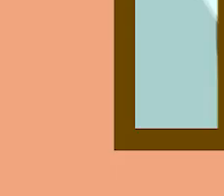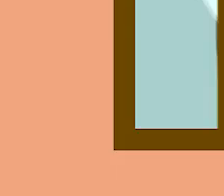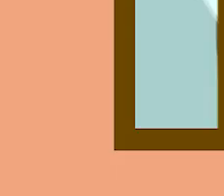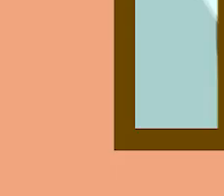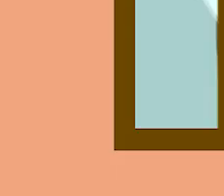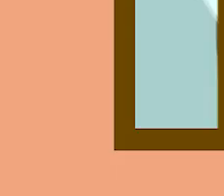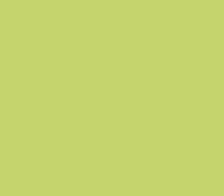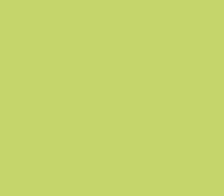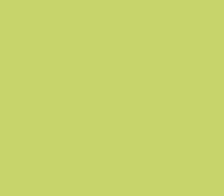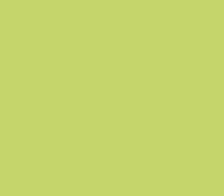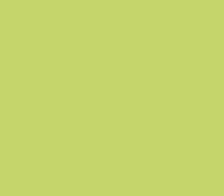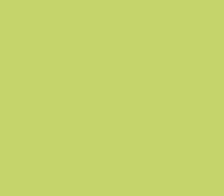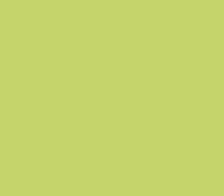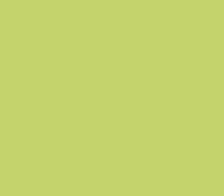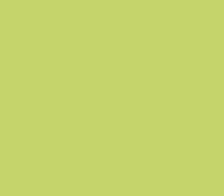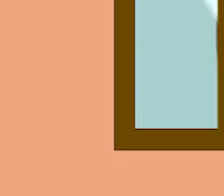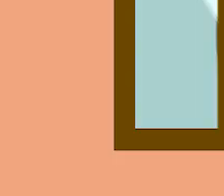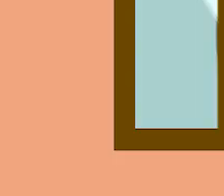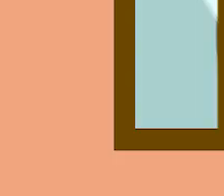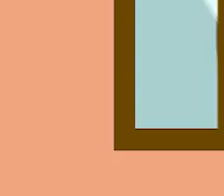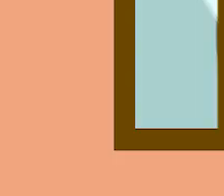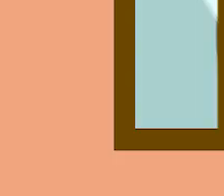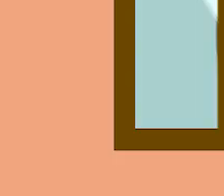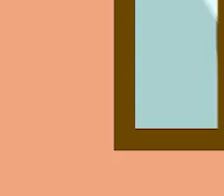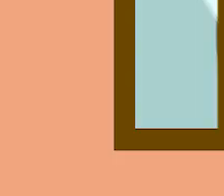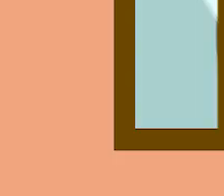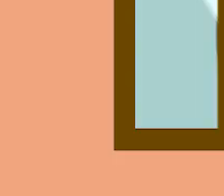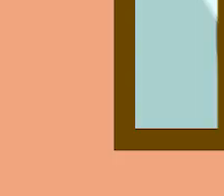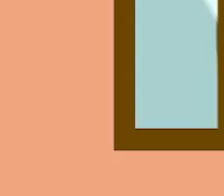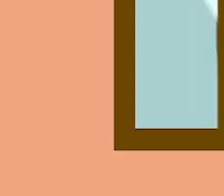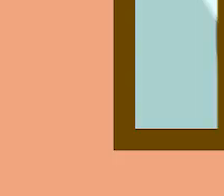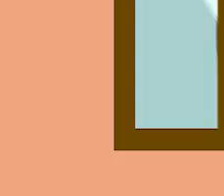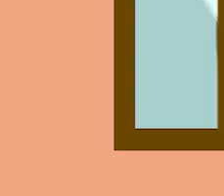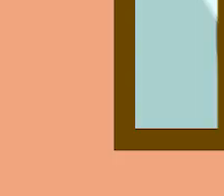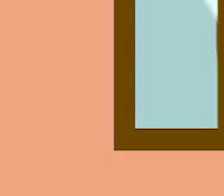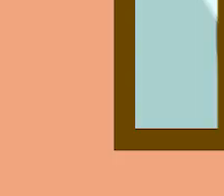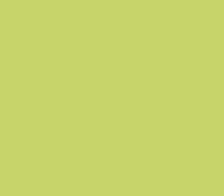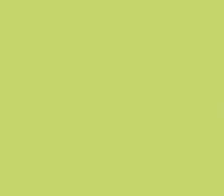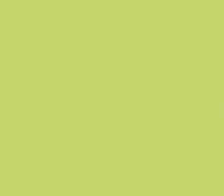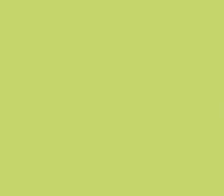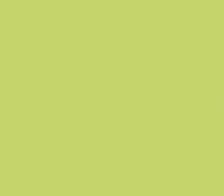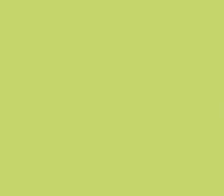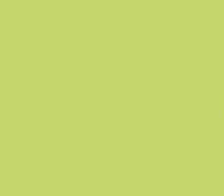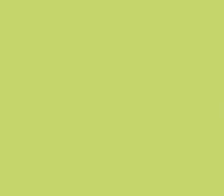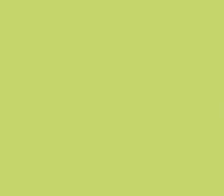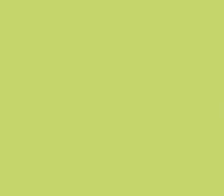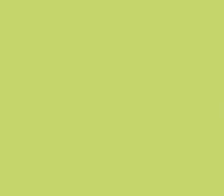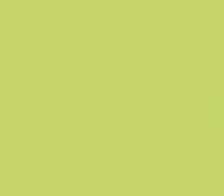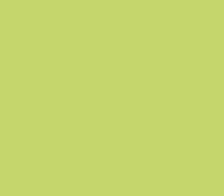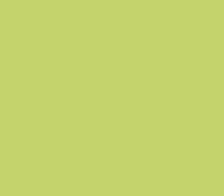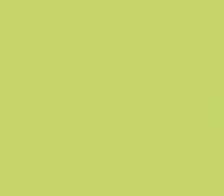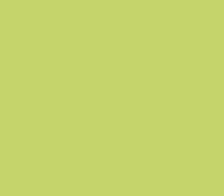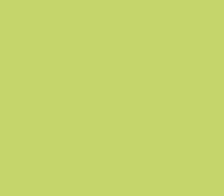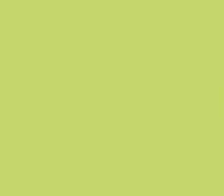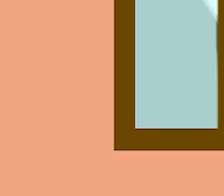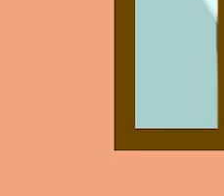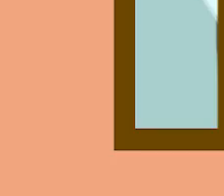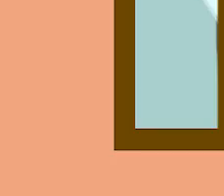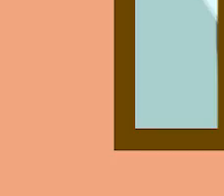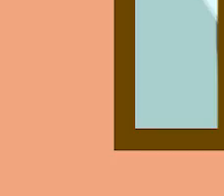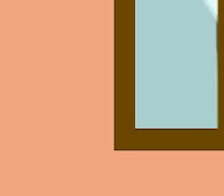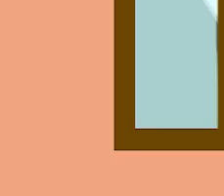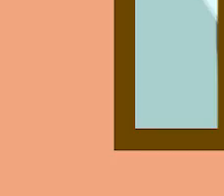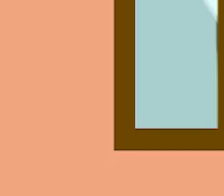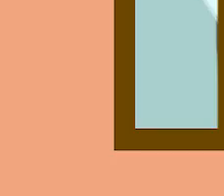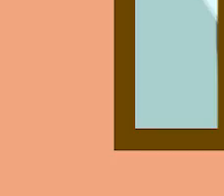Morning, neighbor! Morning! What a sunny day, huh? We should do something! How about going to the beach? Sounds